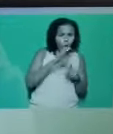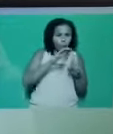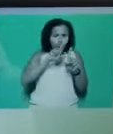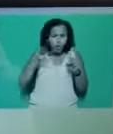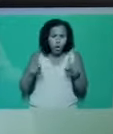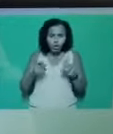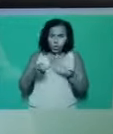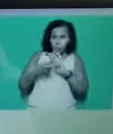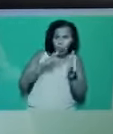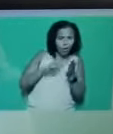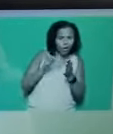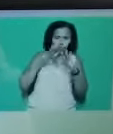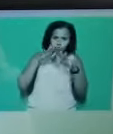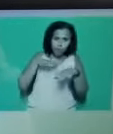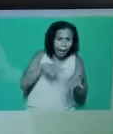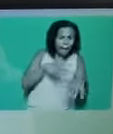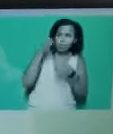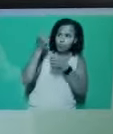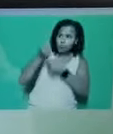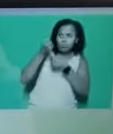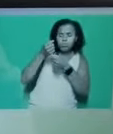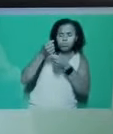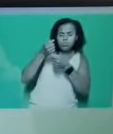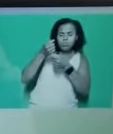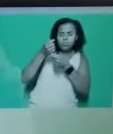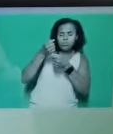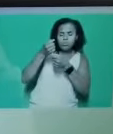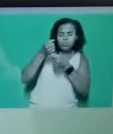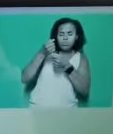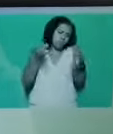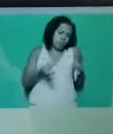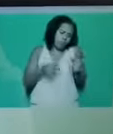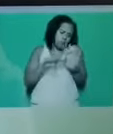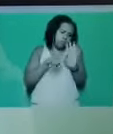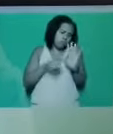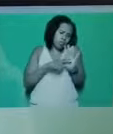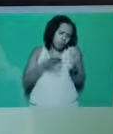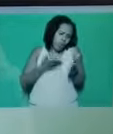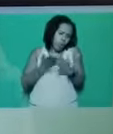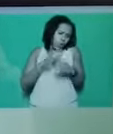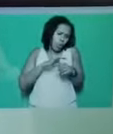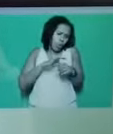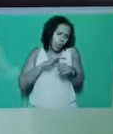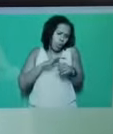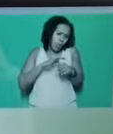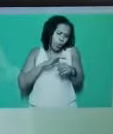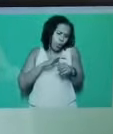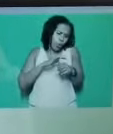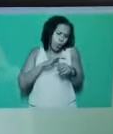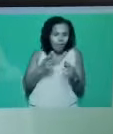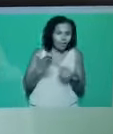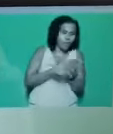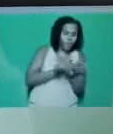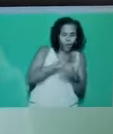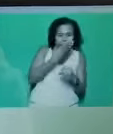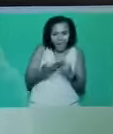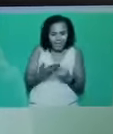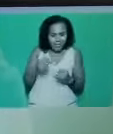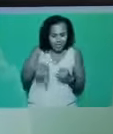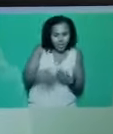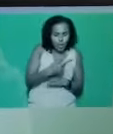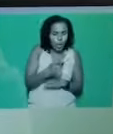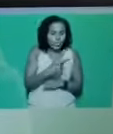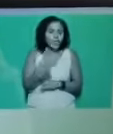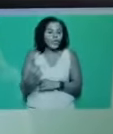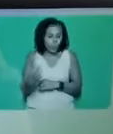upon current restrictions against the pay freeze, ideally before the end of the year, providing template materials for branches to use and